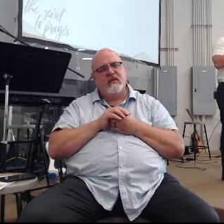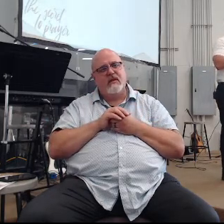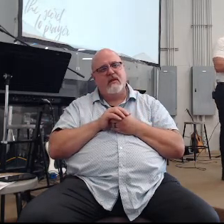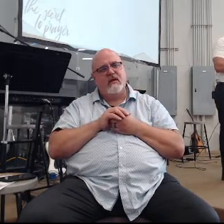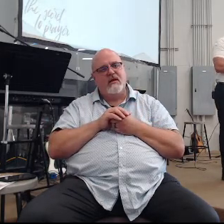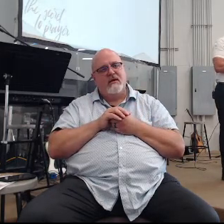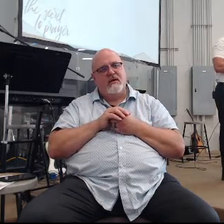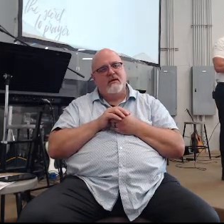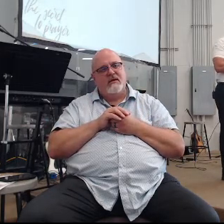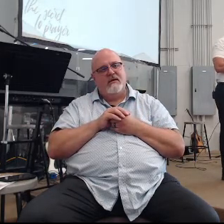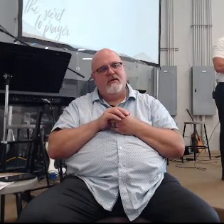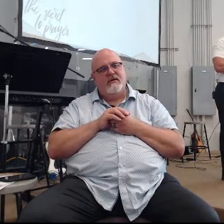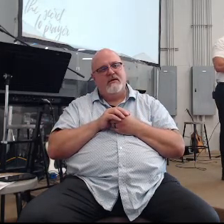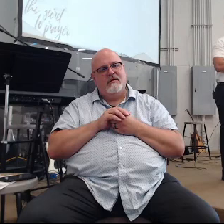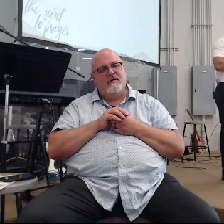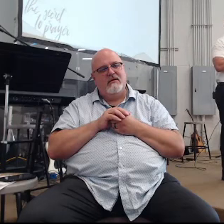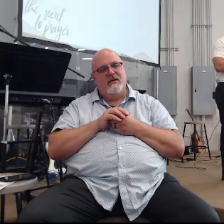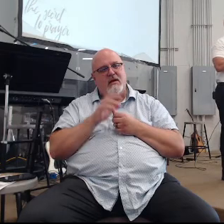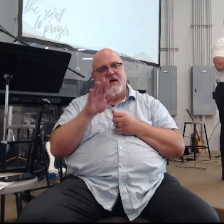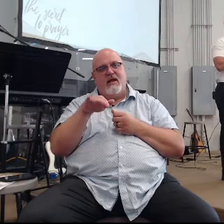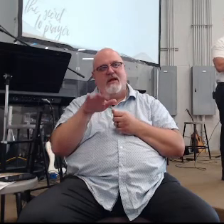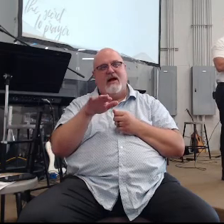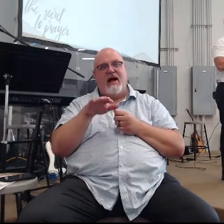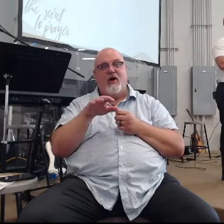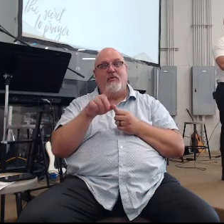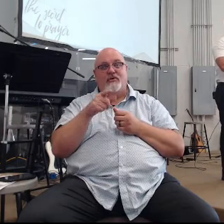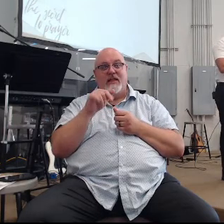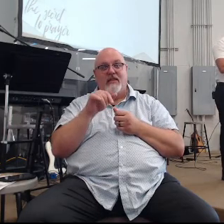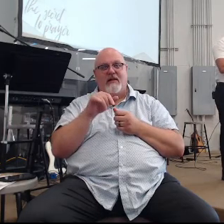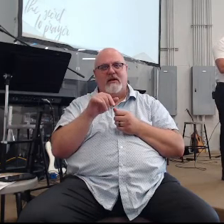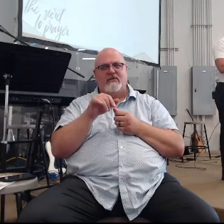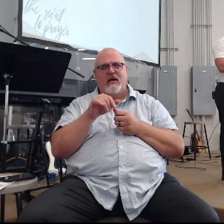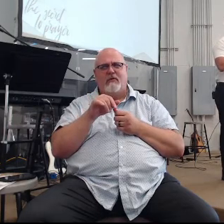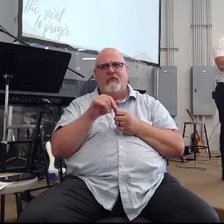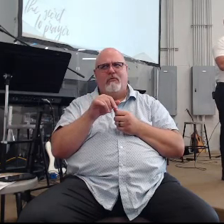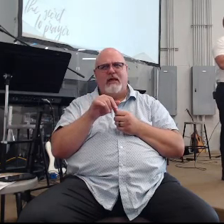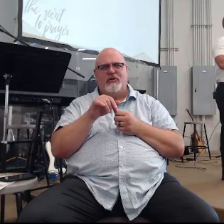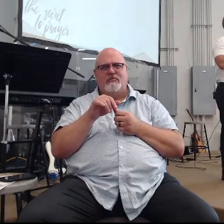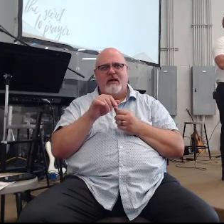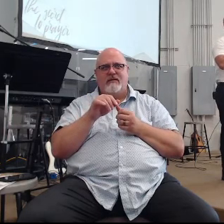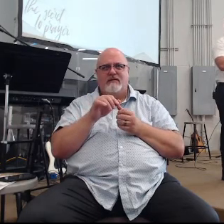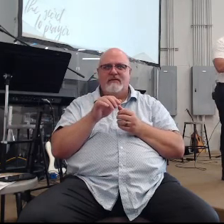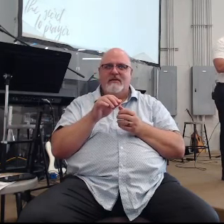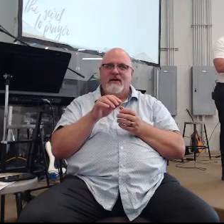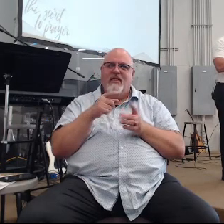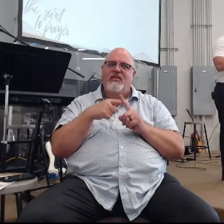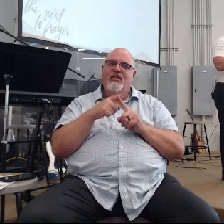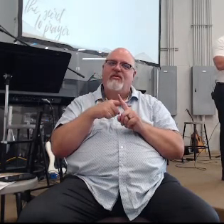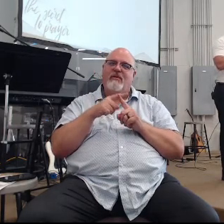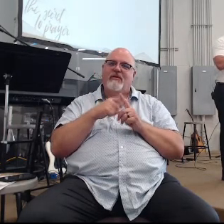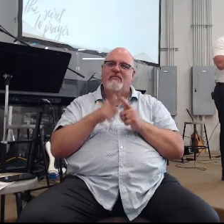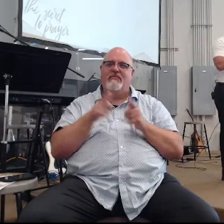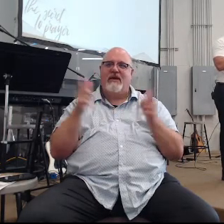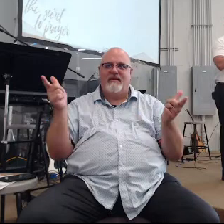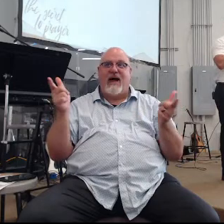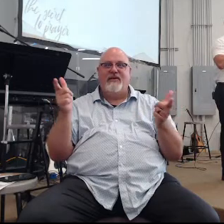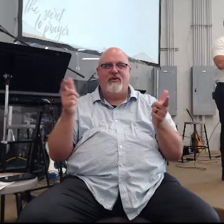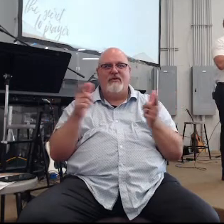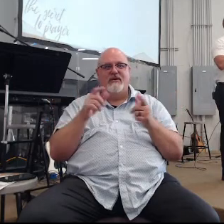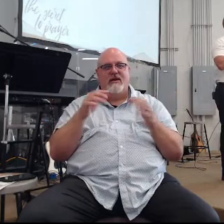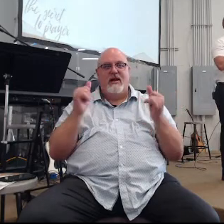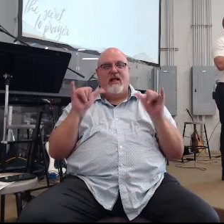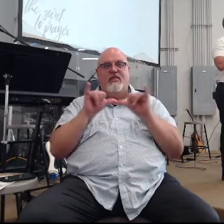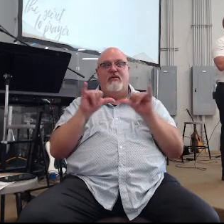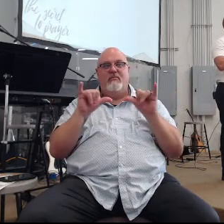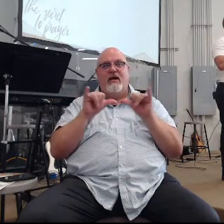our prayer life is probably the greatest barometer the greatest thermometer the greatest measure of